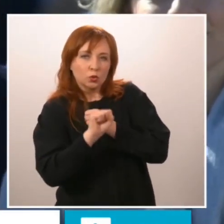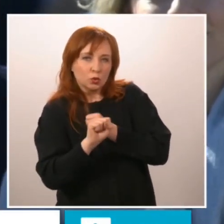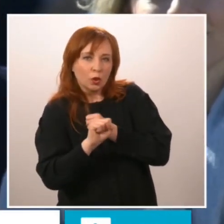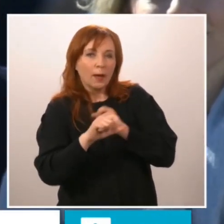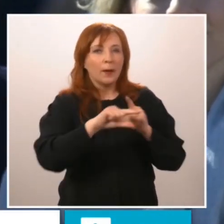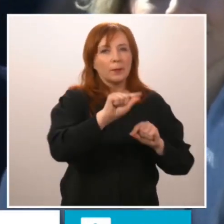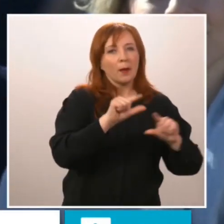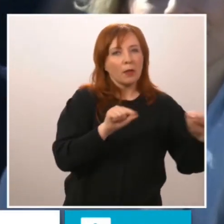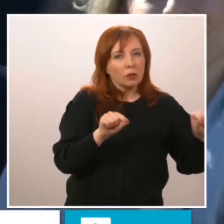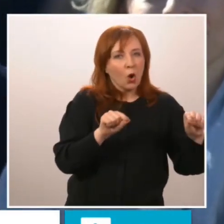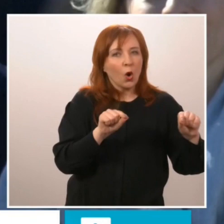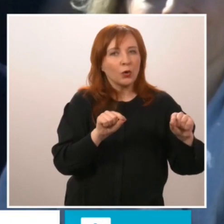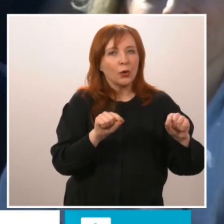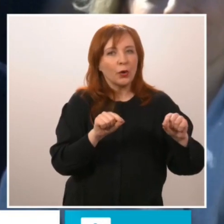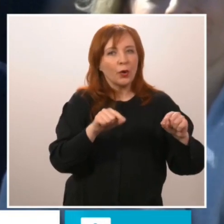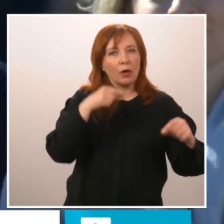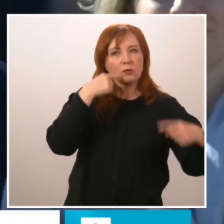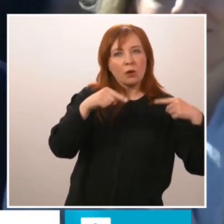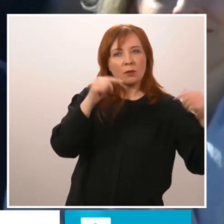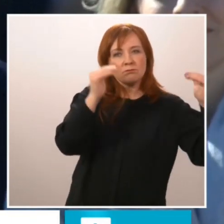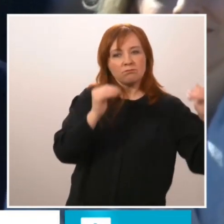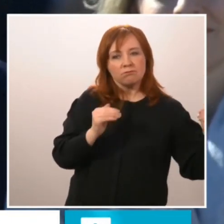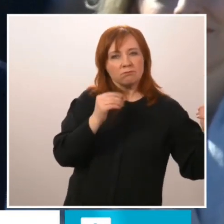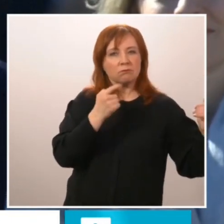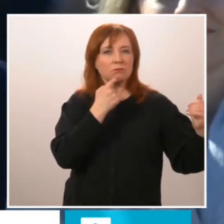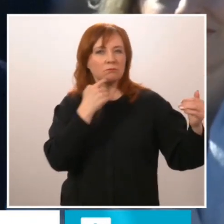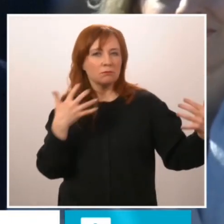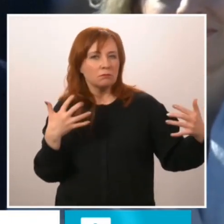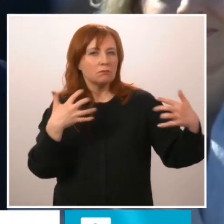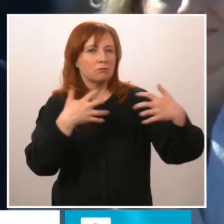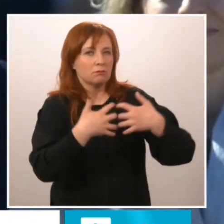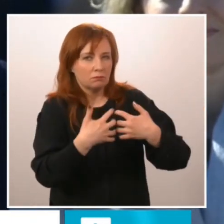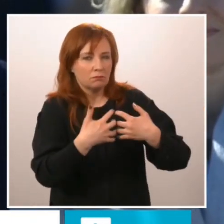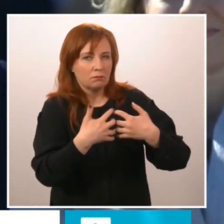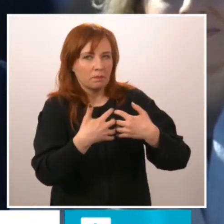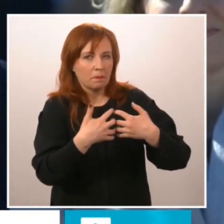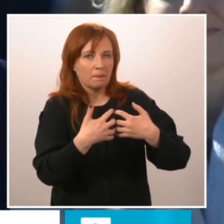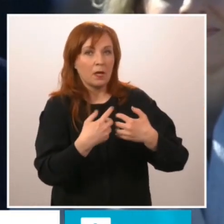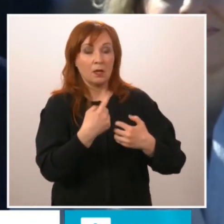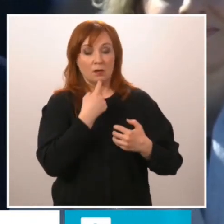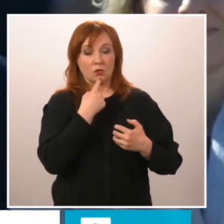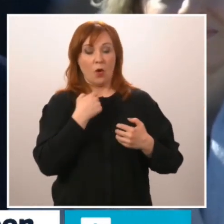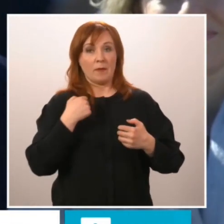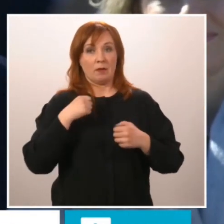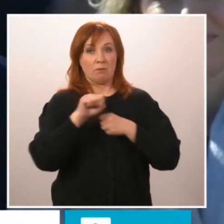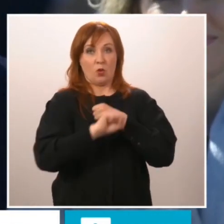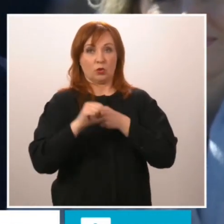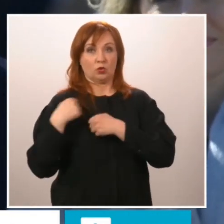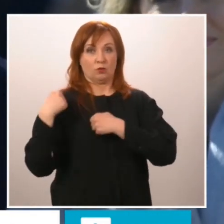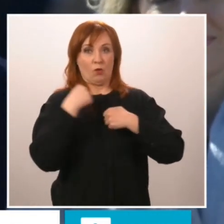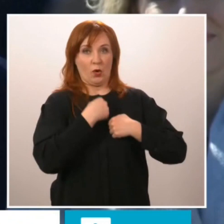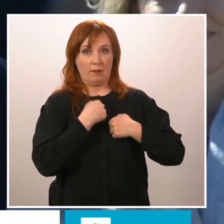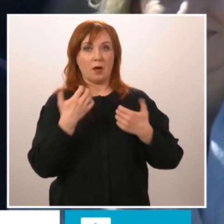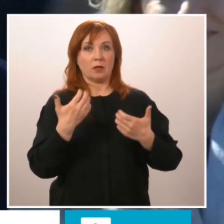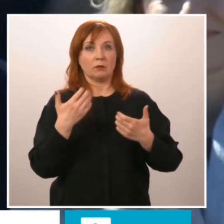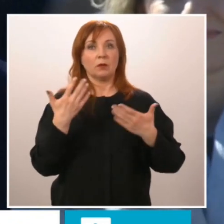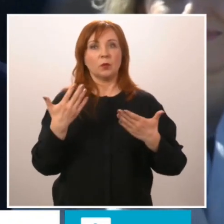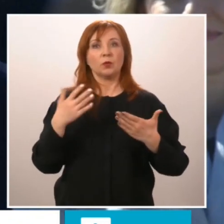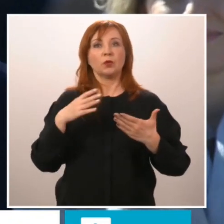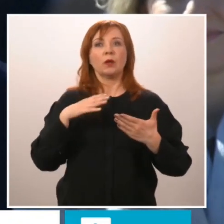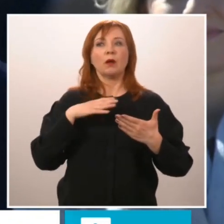NATO's common defense. The Finnish defense forces are facing new demands